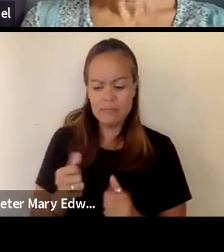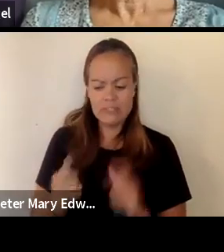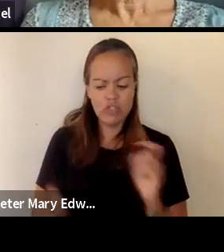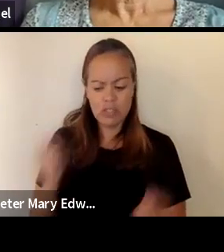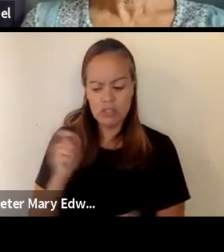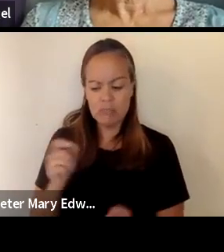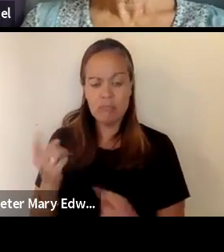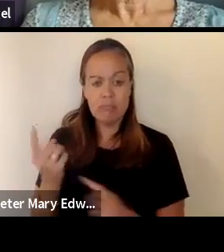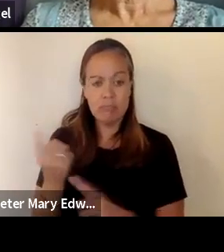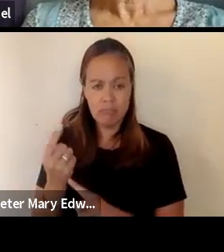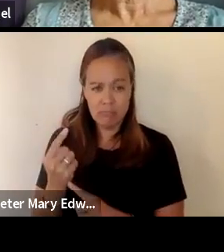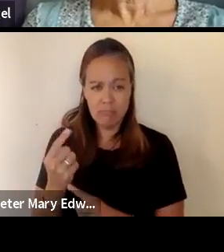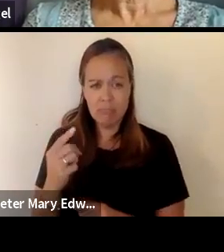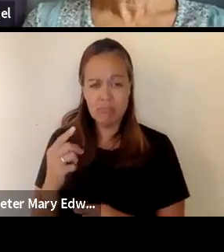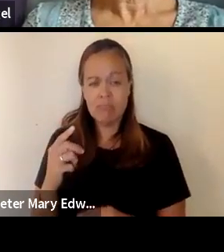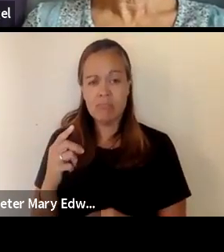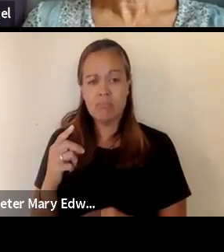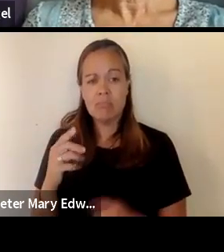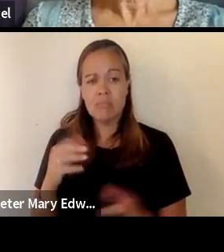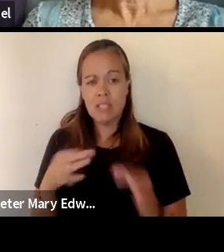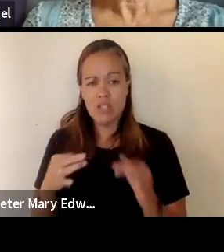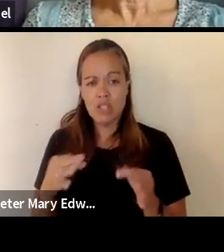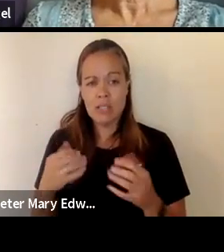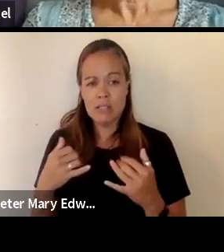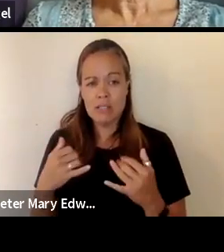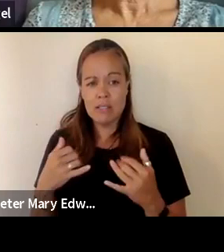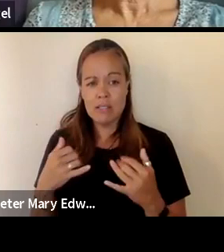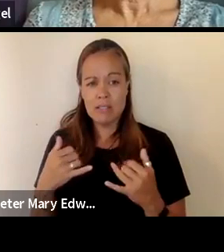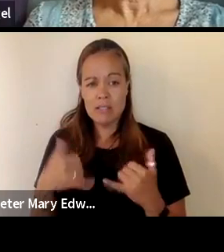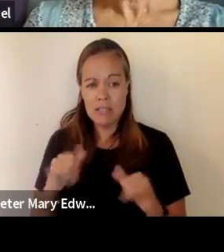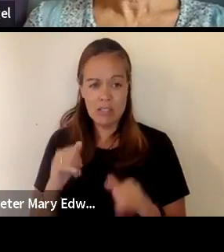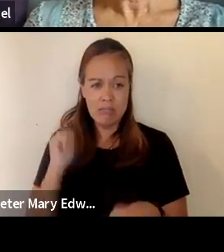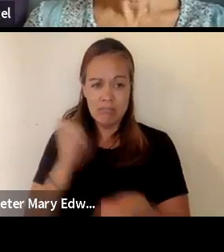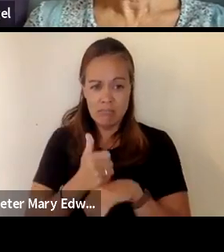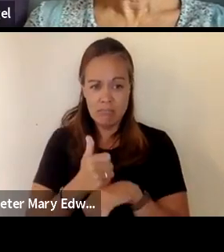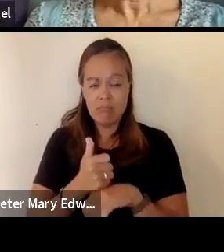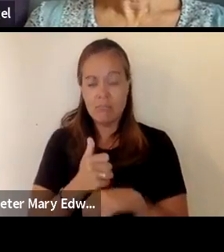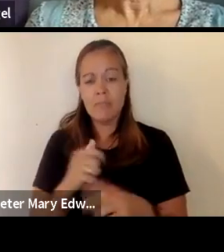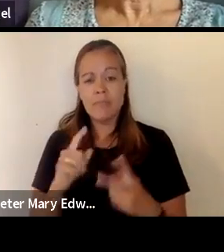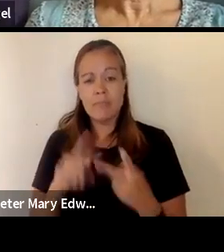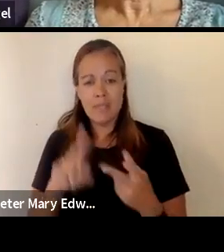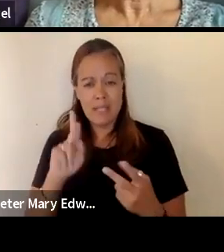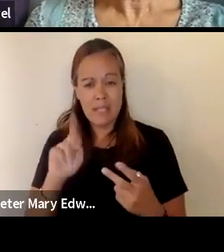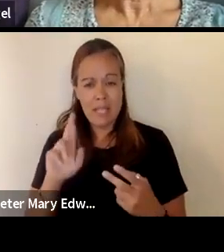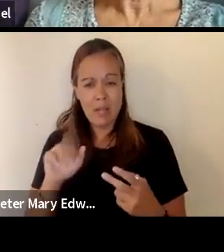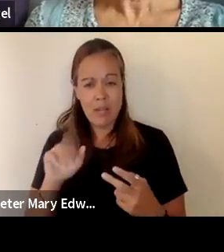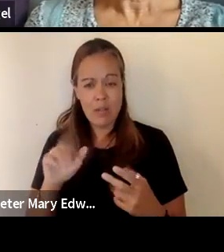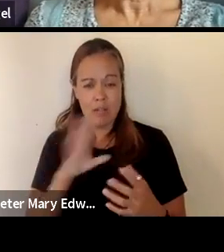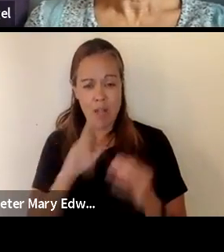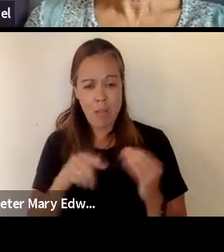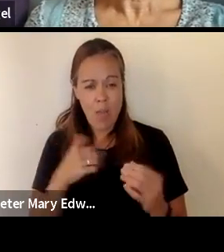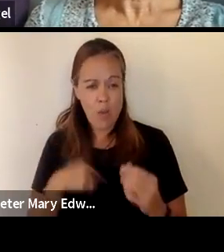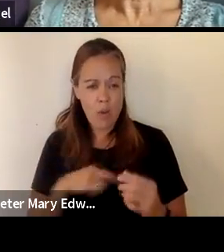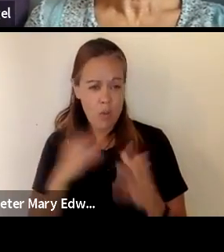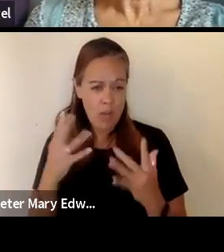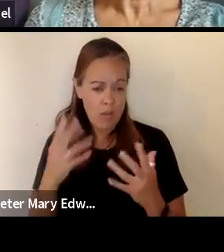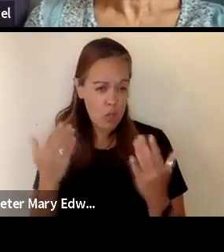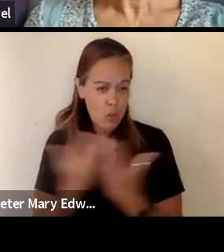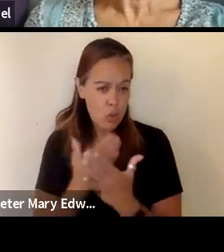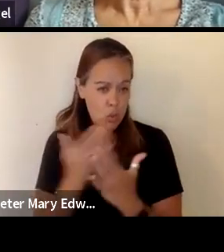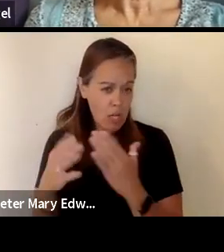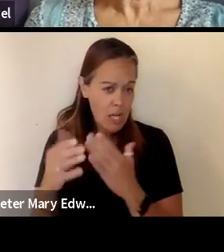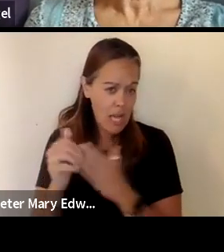last year's definitions are still in place in the lube as as kara kara talked about we're waiting for the new guidance